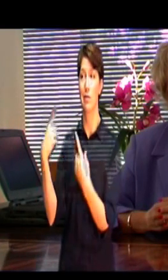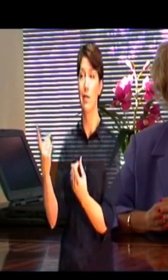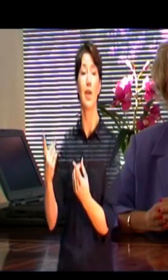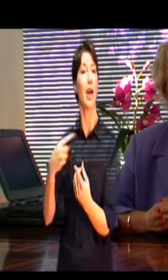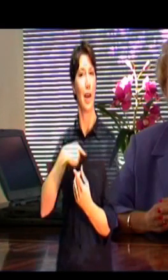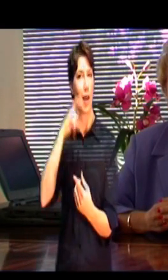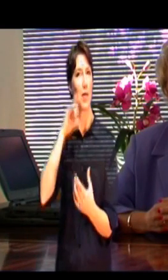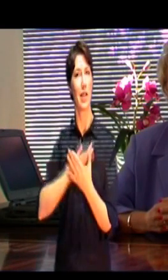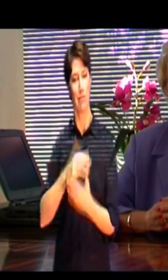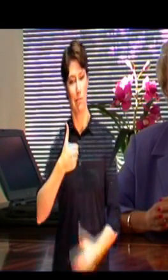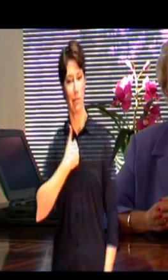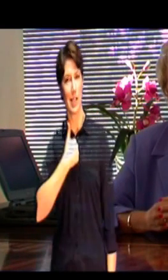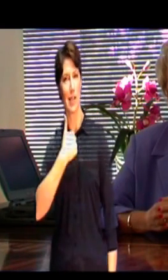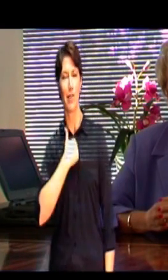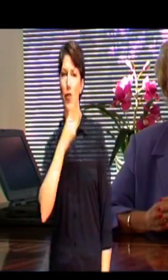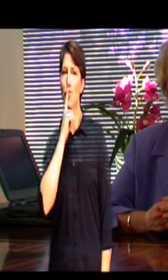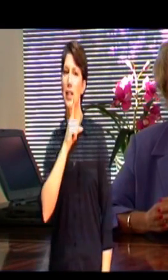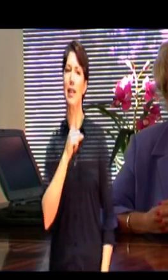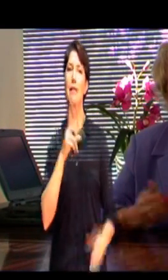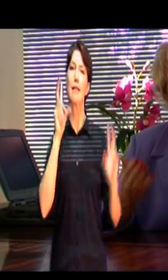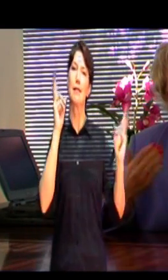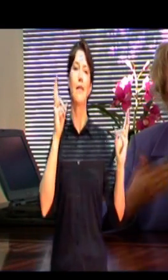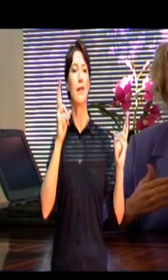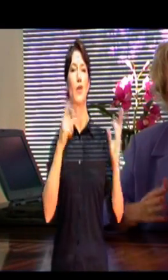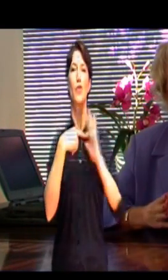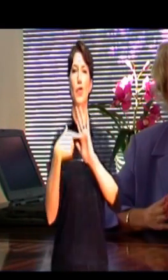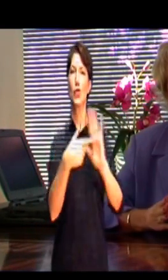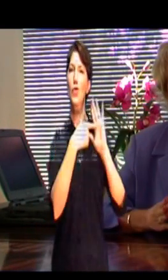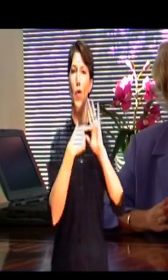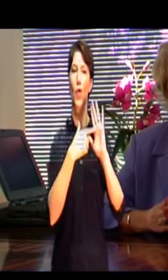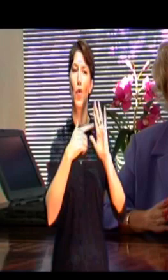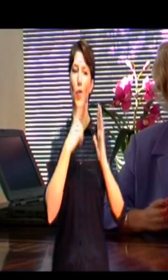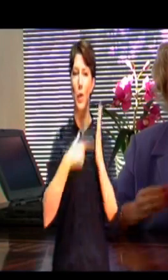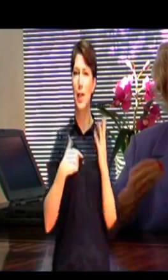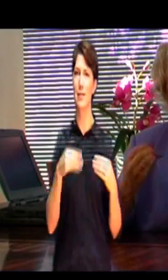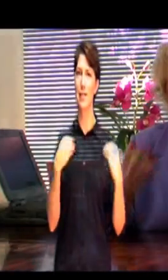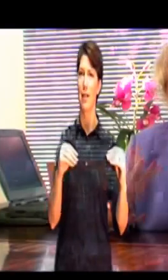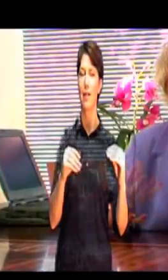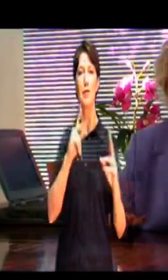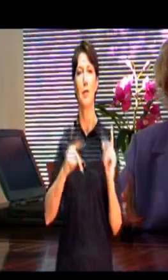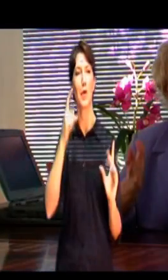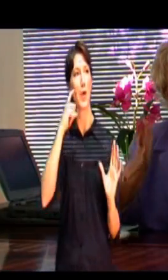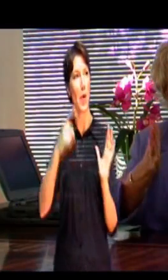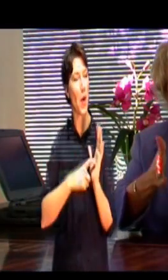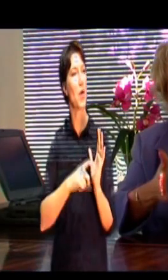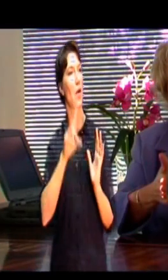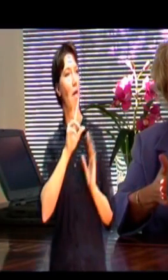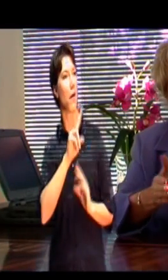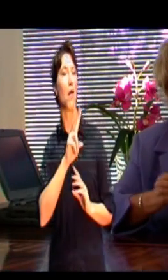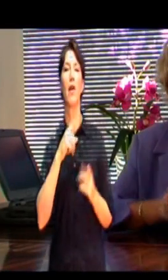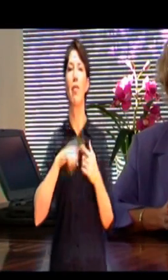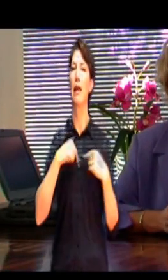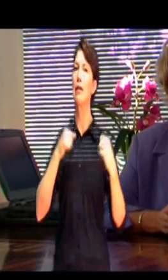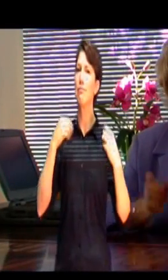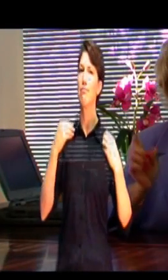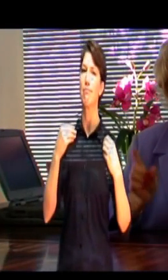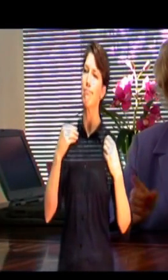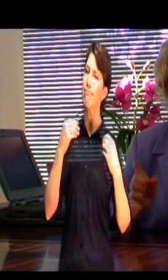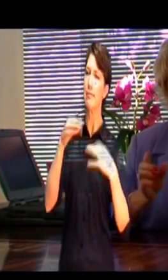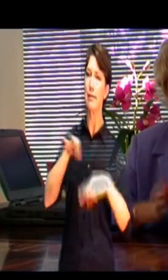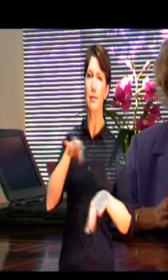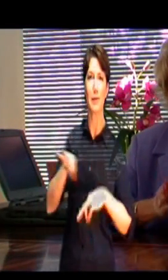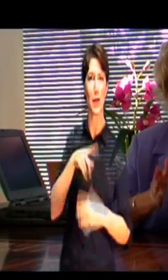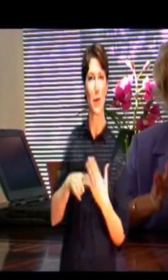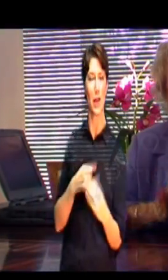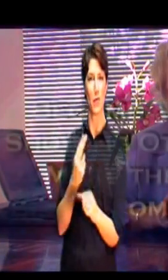20s when I started and I still feel like I'm in my 20s. But Jafra's preserved that, look, that's one piece you want to master. The